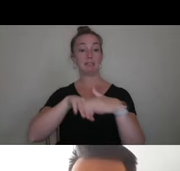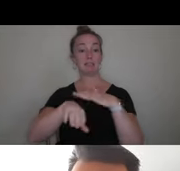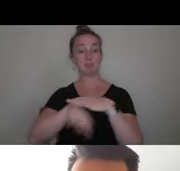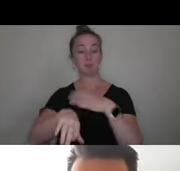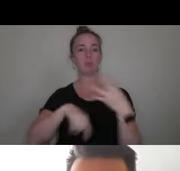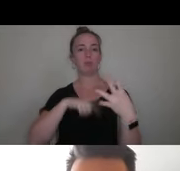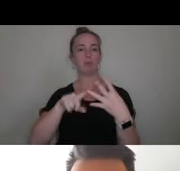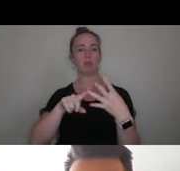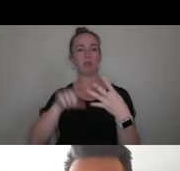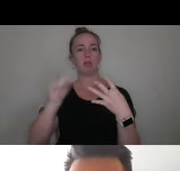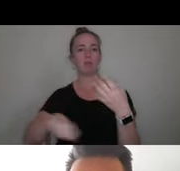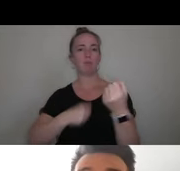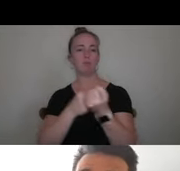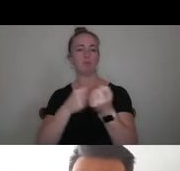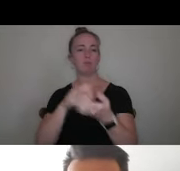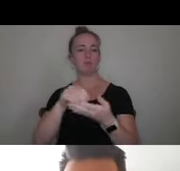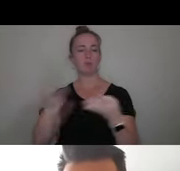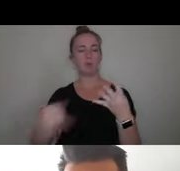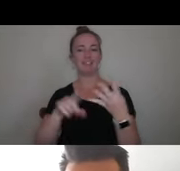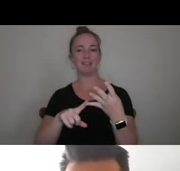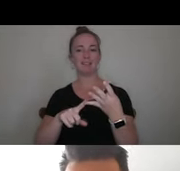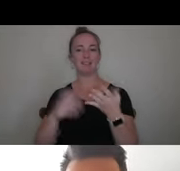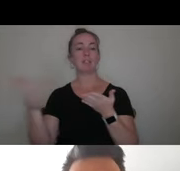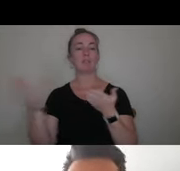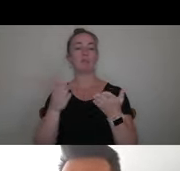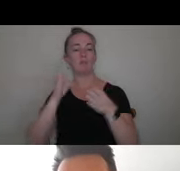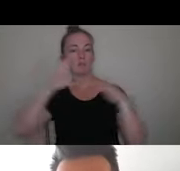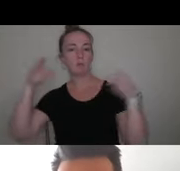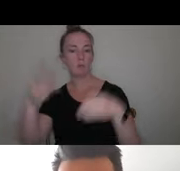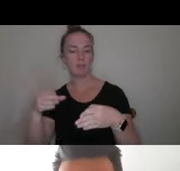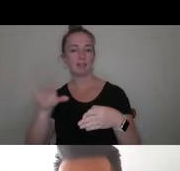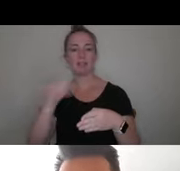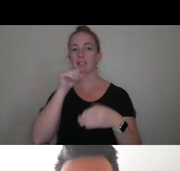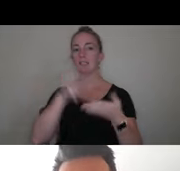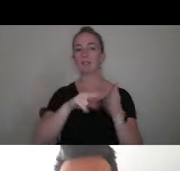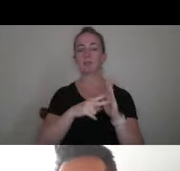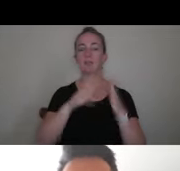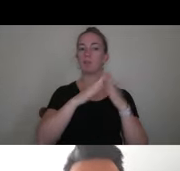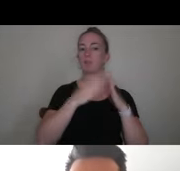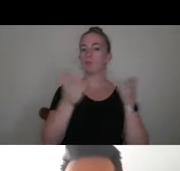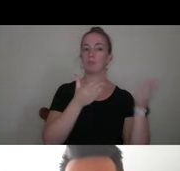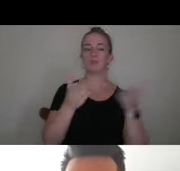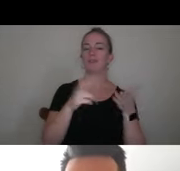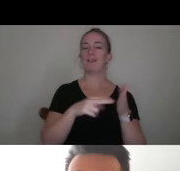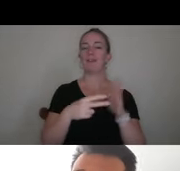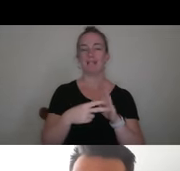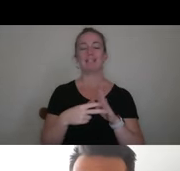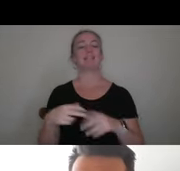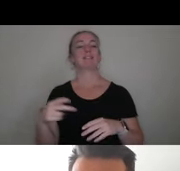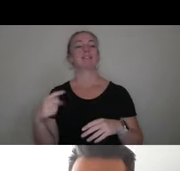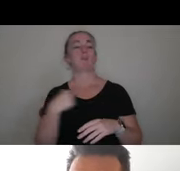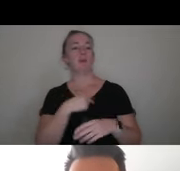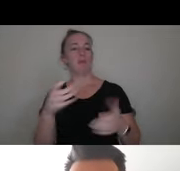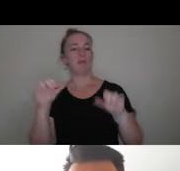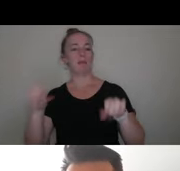able to support students, and service-oriented. That doesn't mean community service. That means that they want to be able to provide a